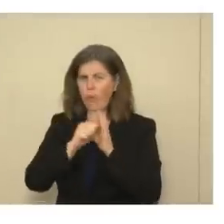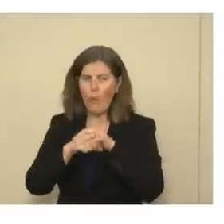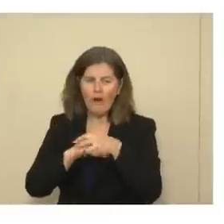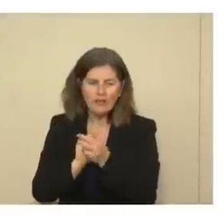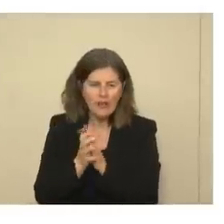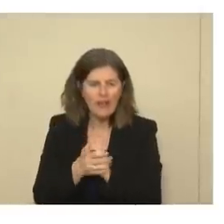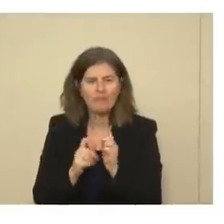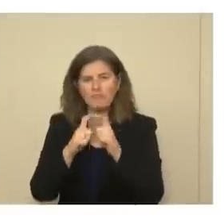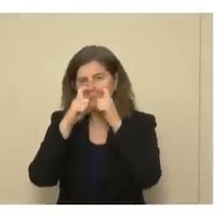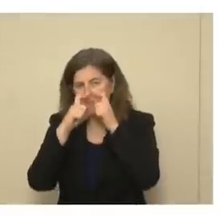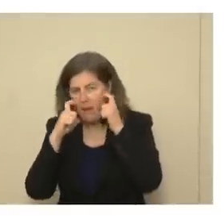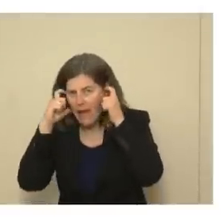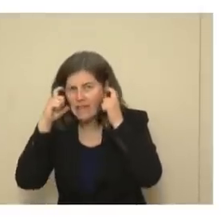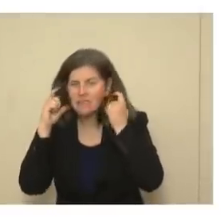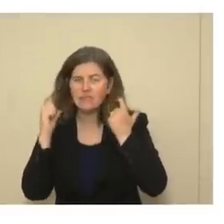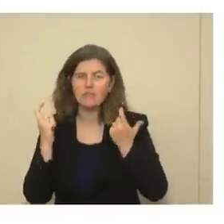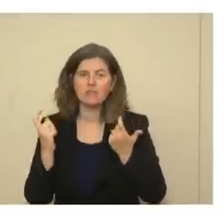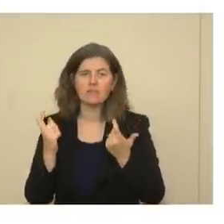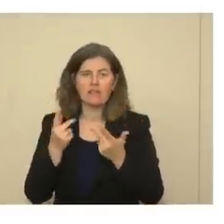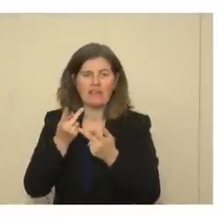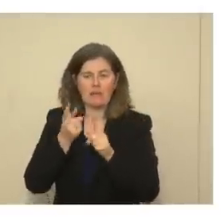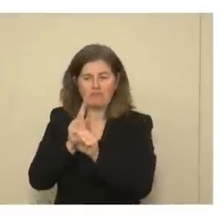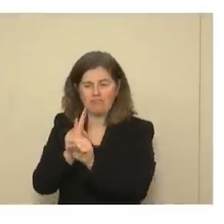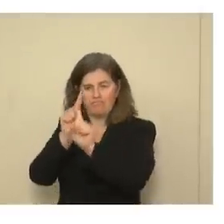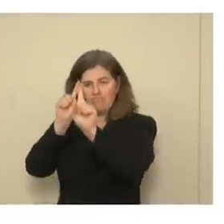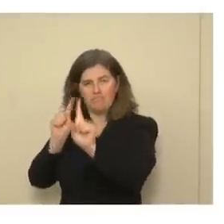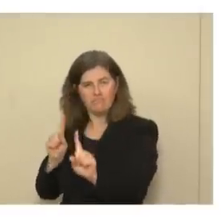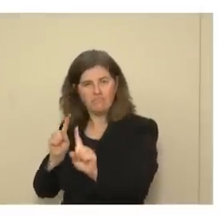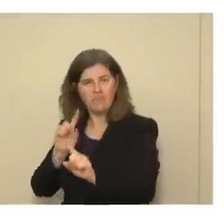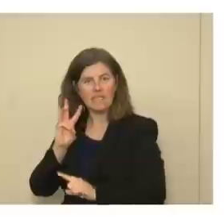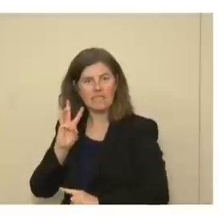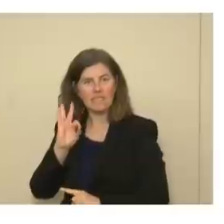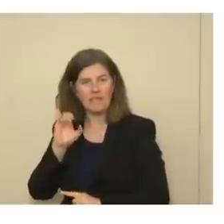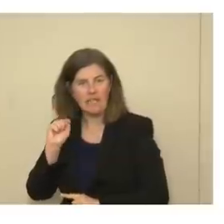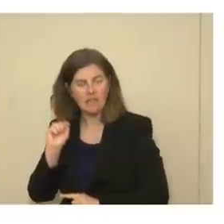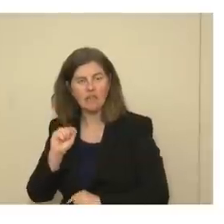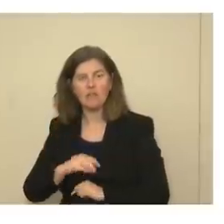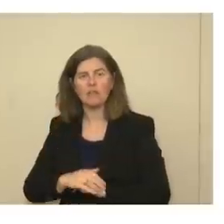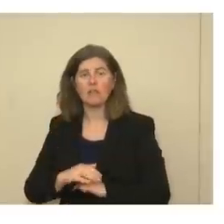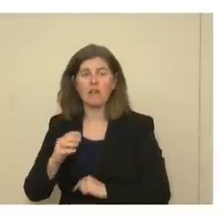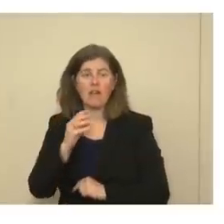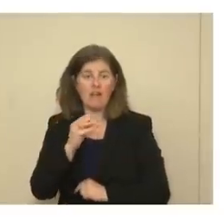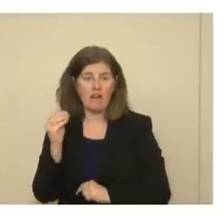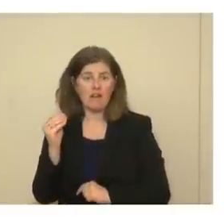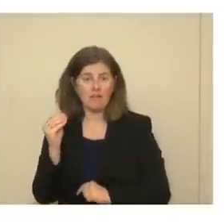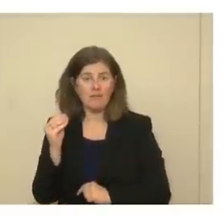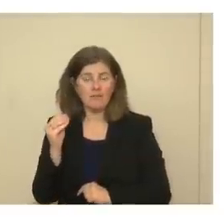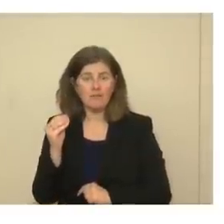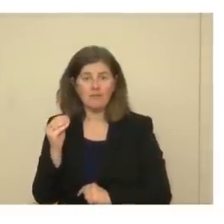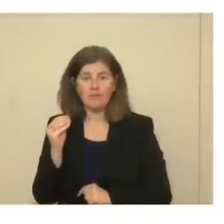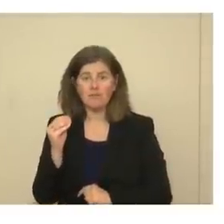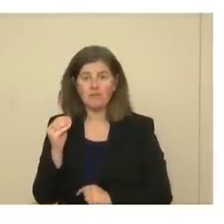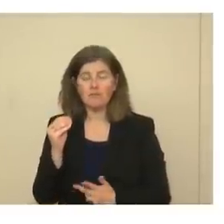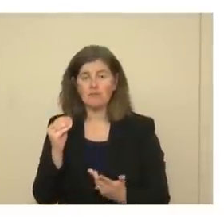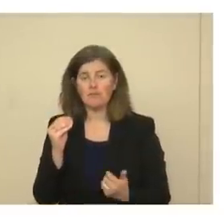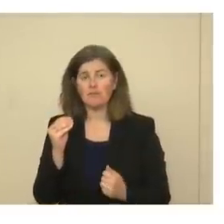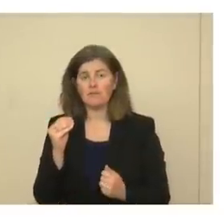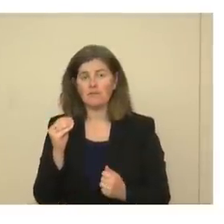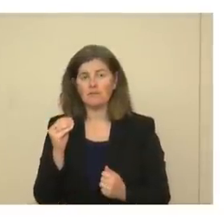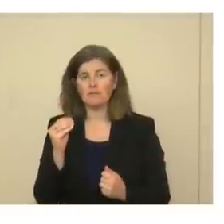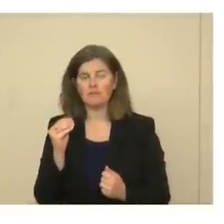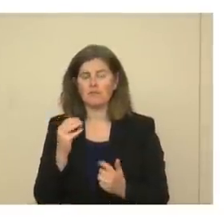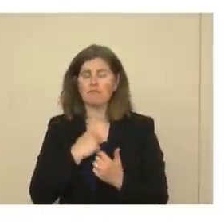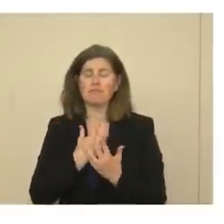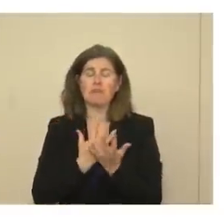hands, wearing those face coverings, keeping six-foot distance. And I would